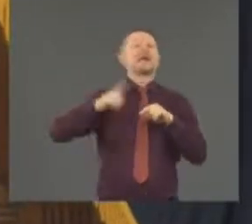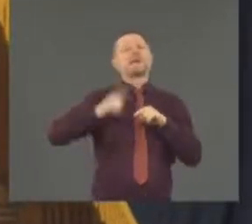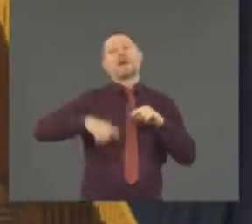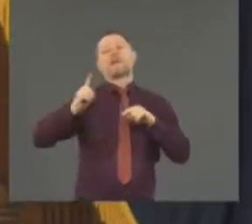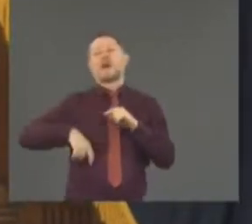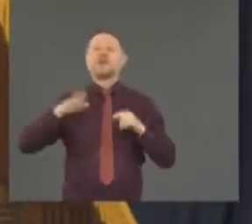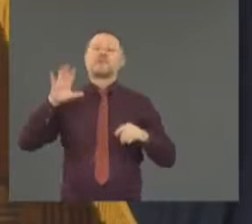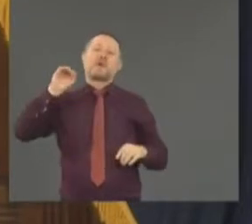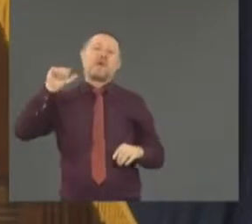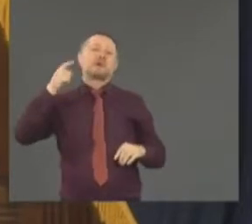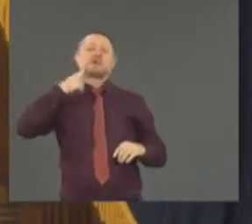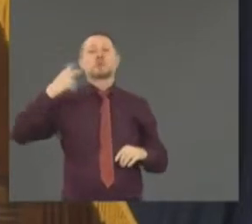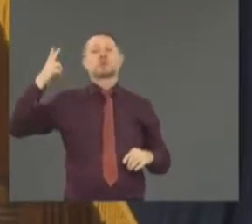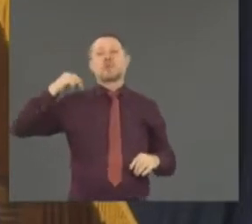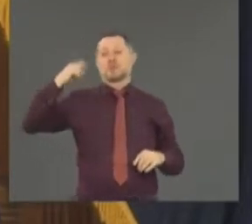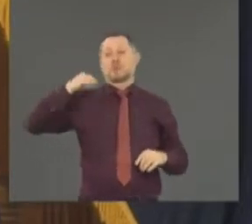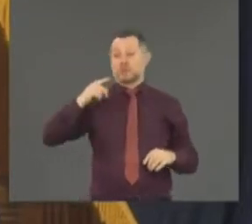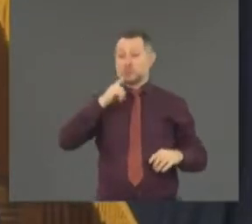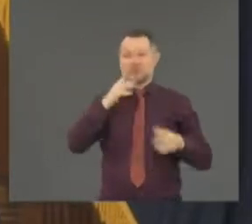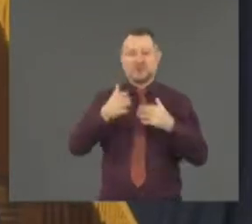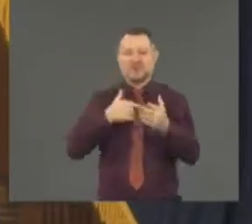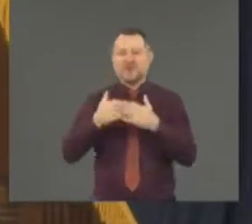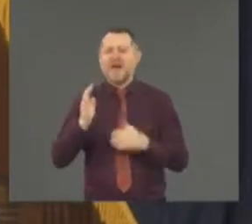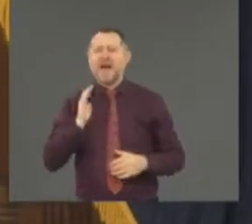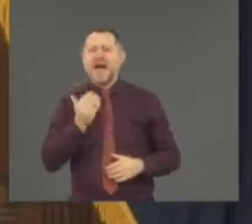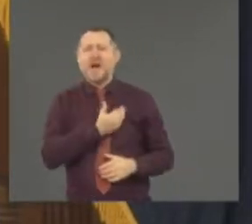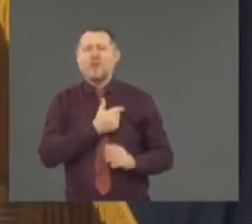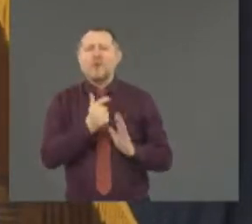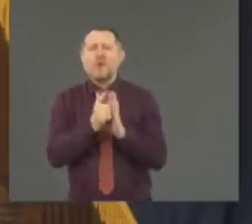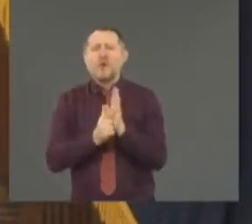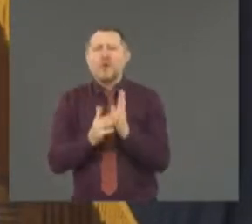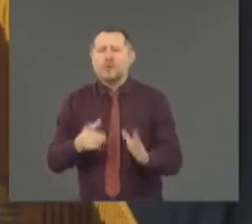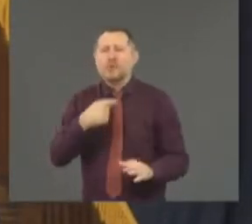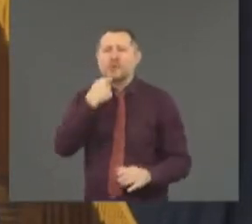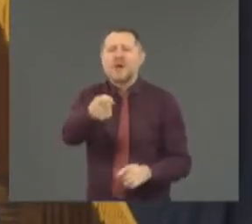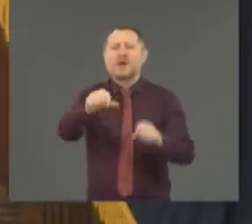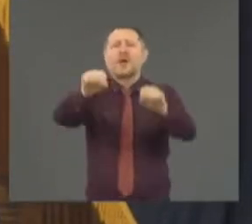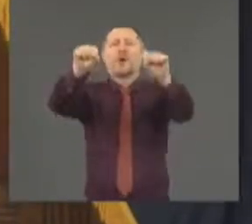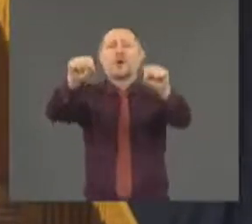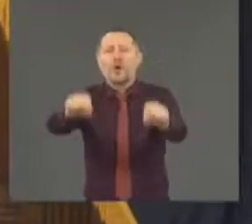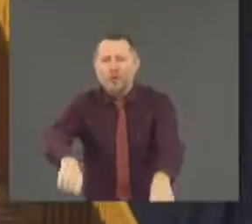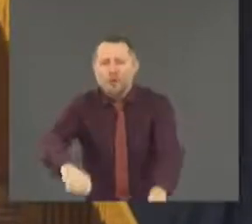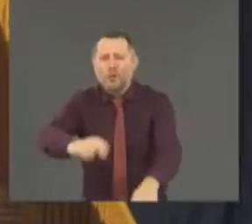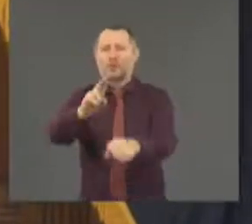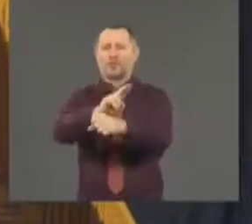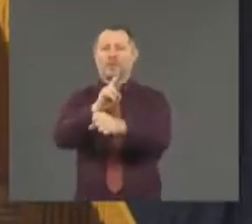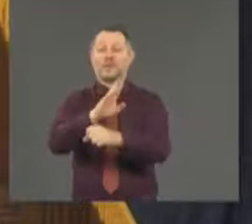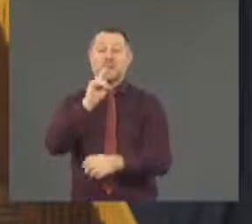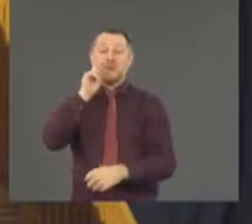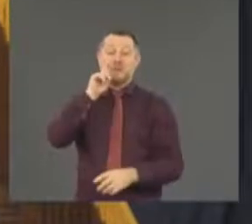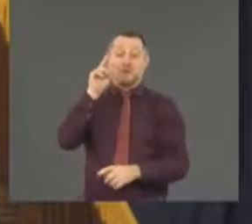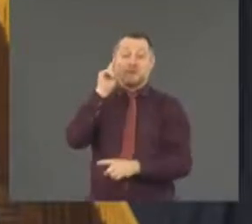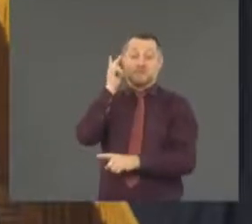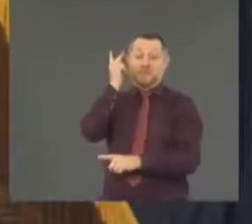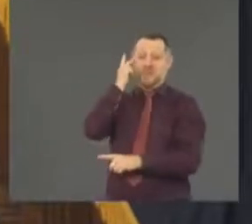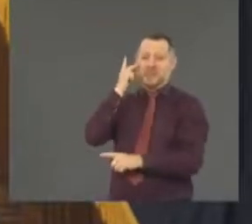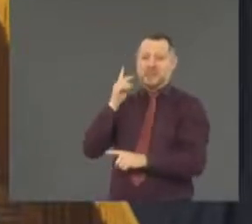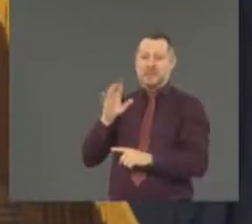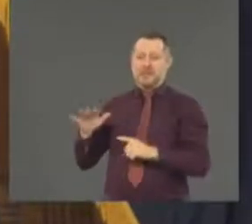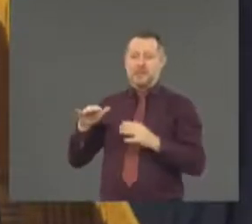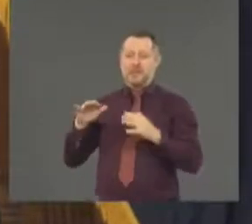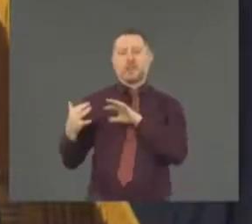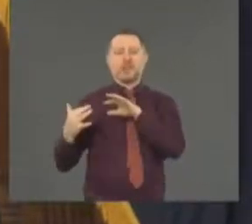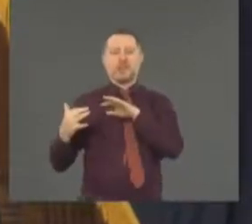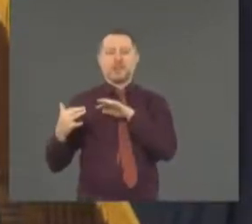gave them an opinion that said no. So it's really the politics more than anything else. It's not the law.